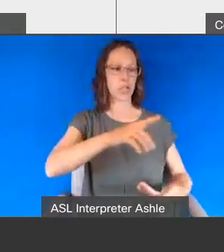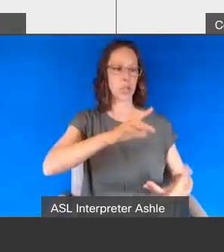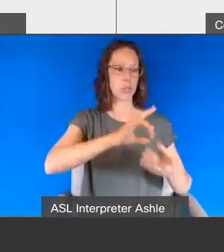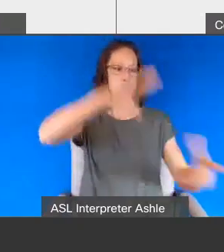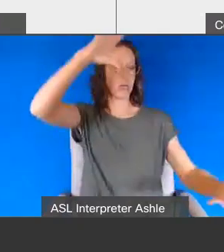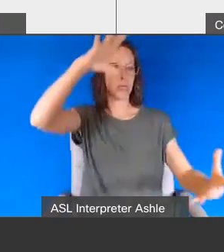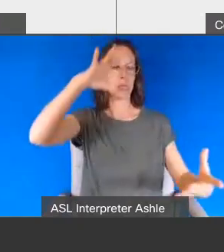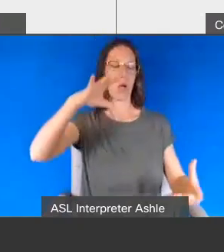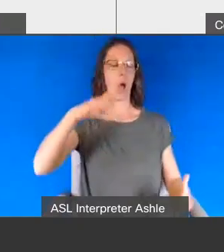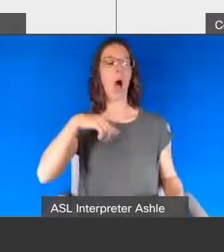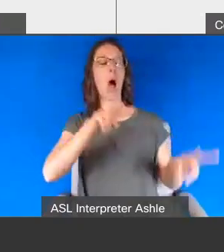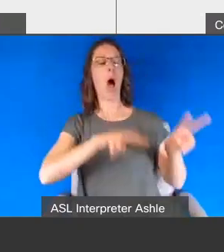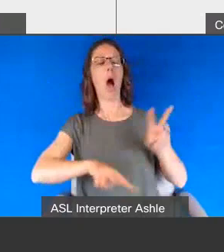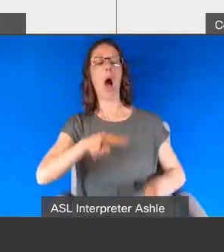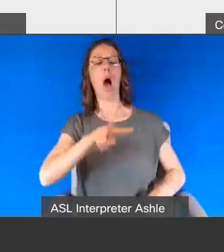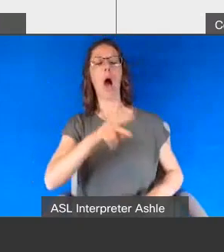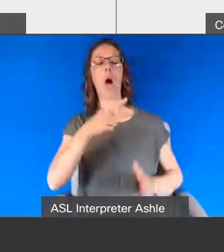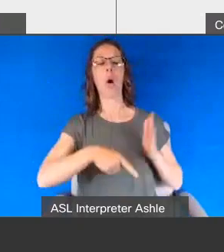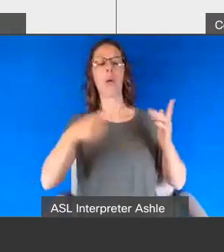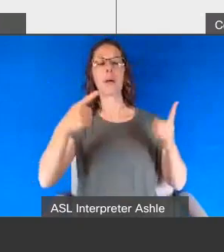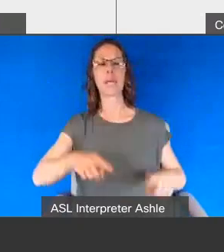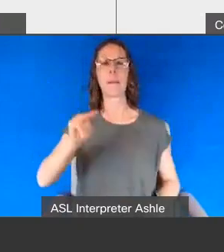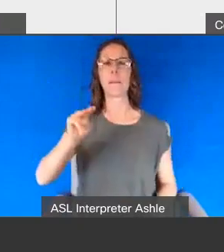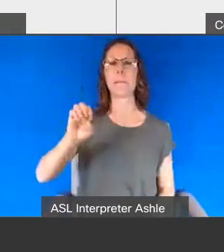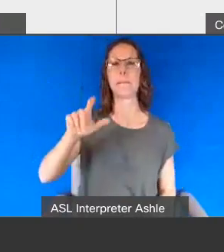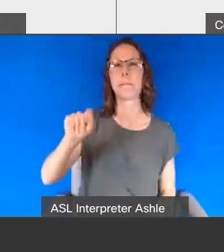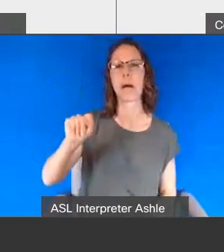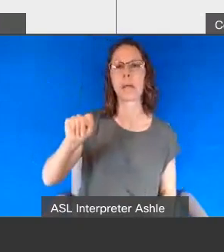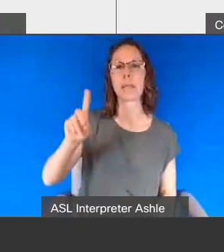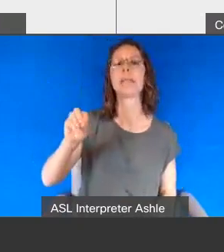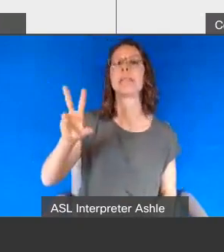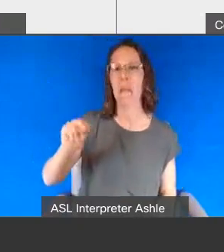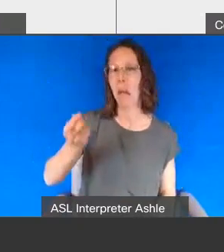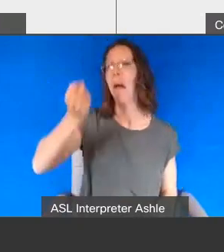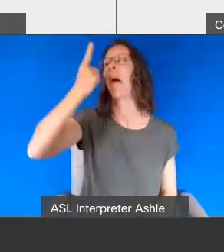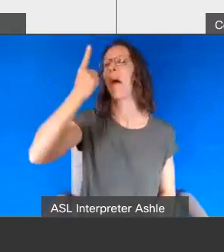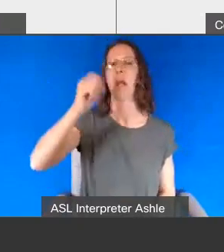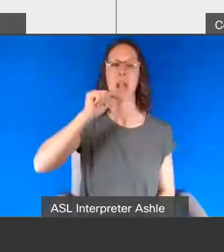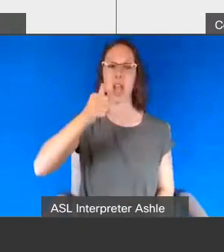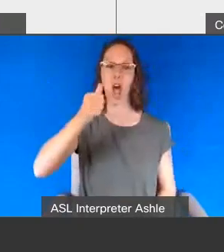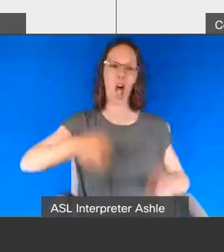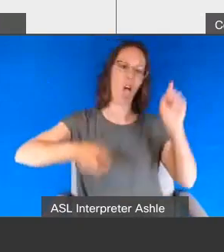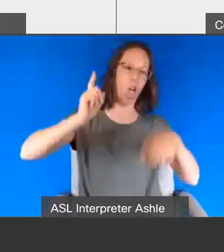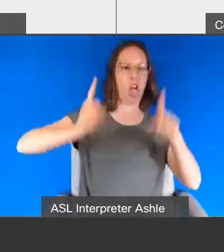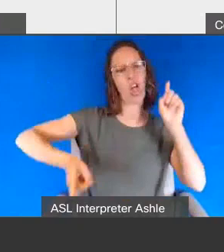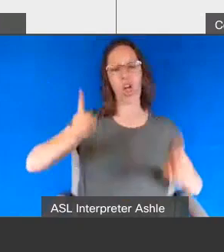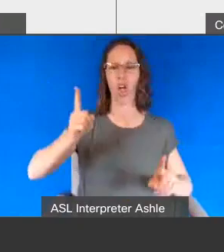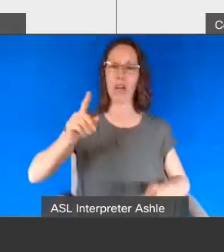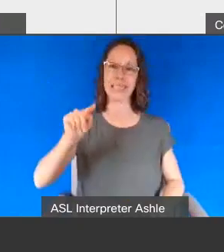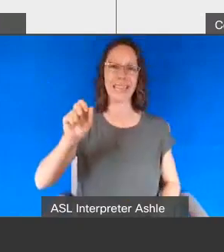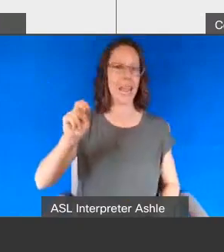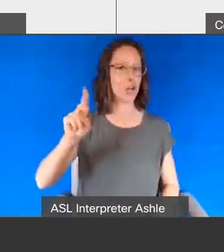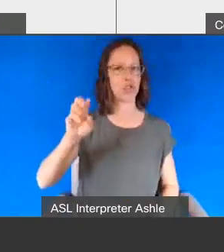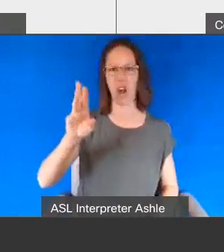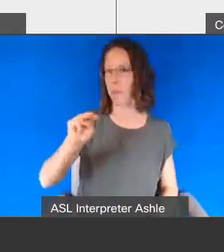able to perceive what was going on as a meltdown rather than a tantrum he cleared the area allowed